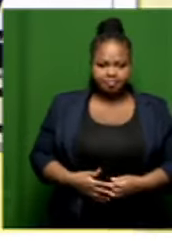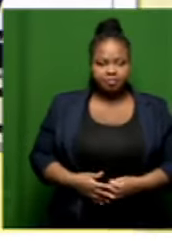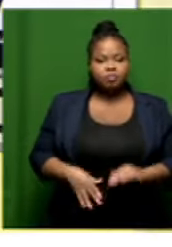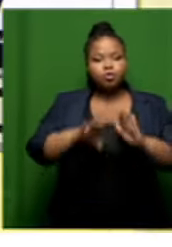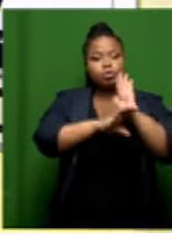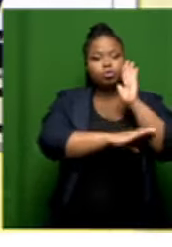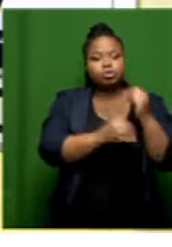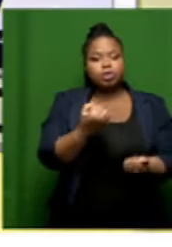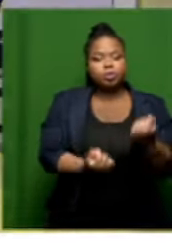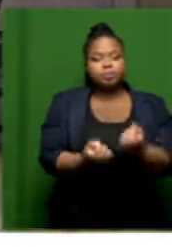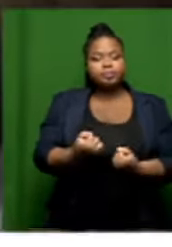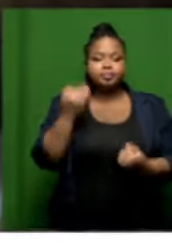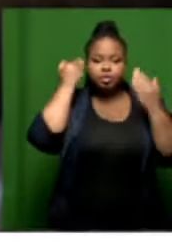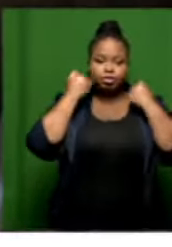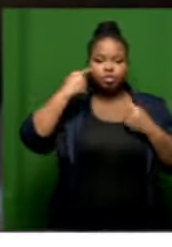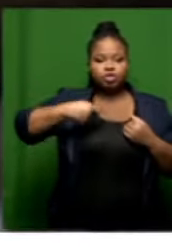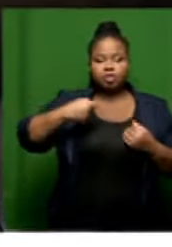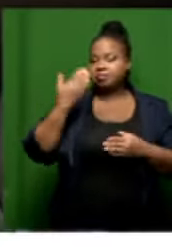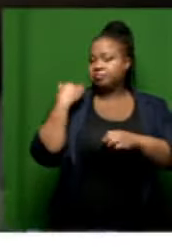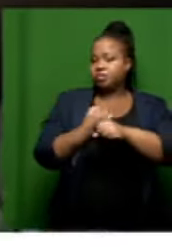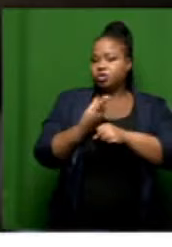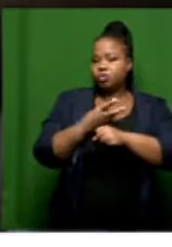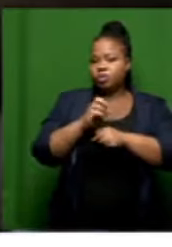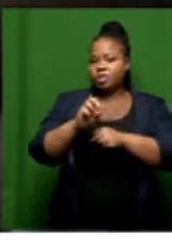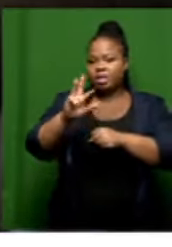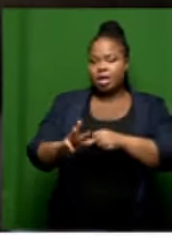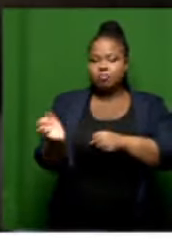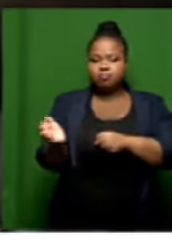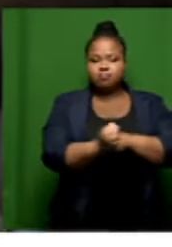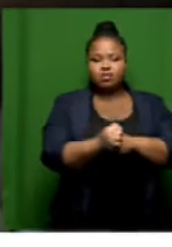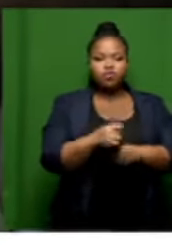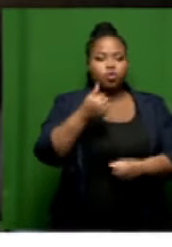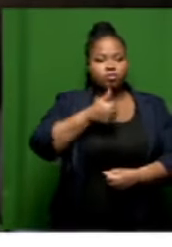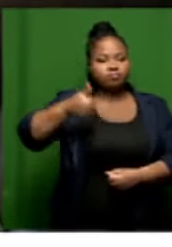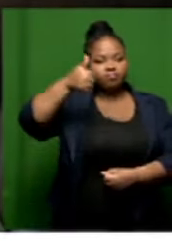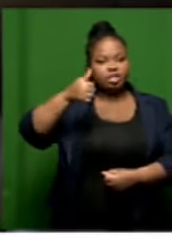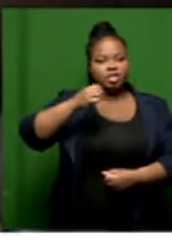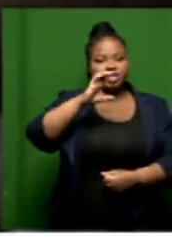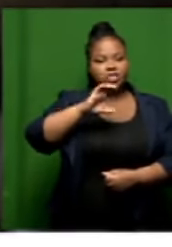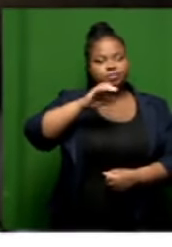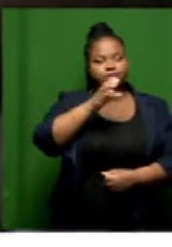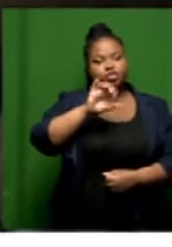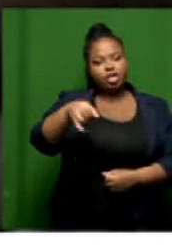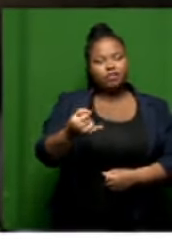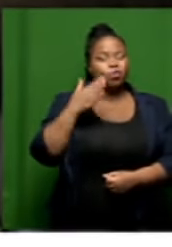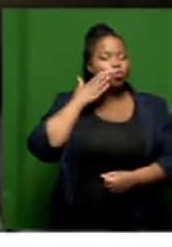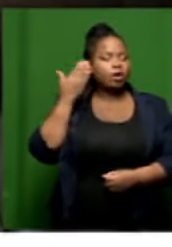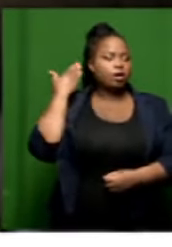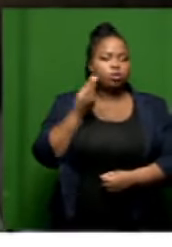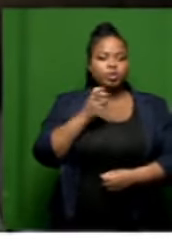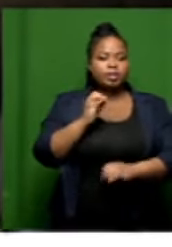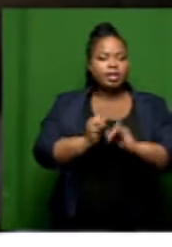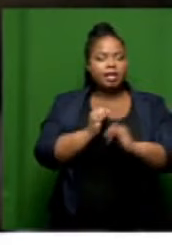Constitutional Court judge in 2009 and was nominated for the position of Chief Justice by former President Jacob Zuma in 2011.